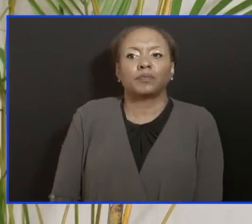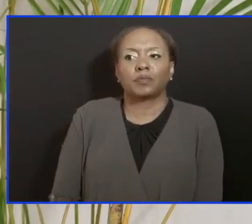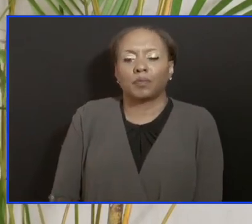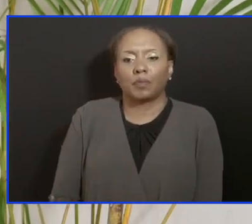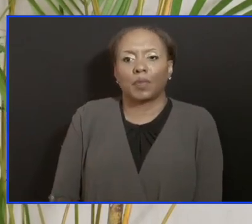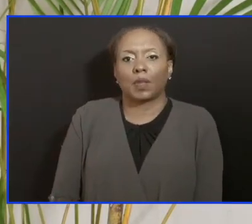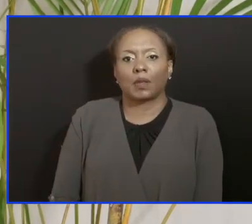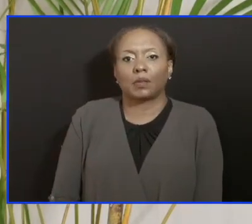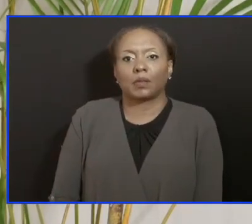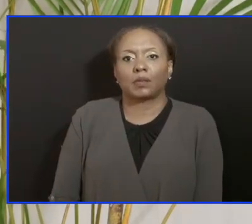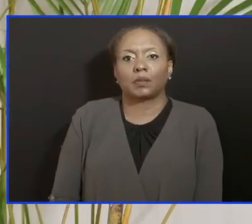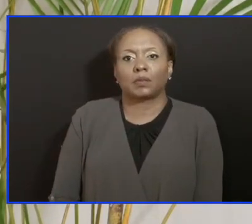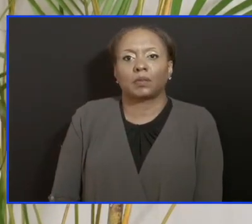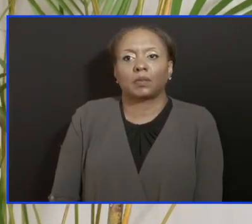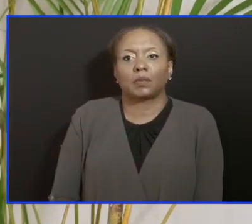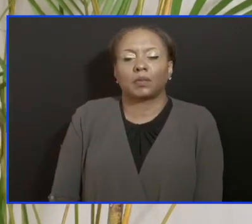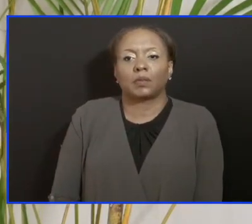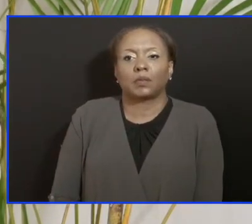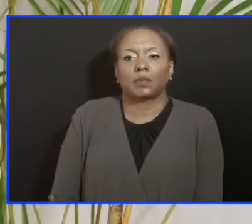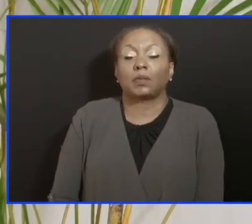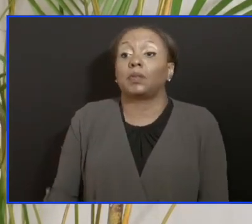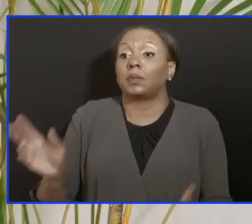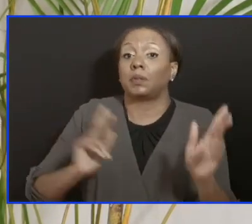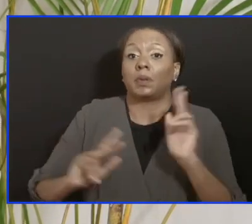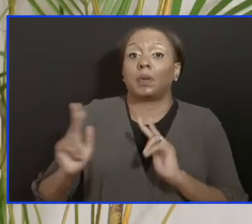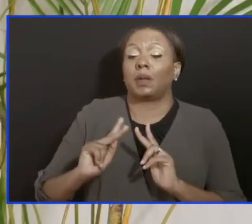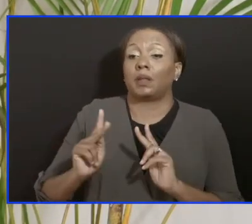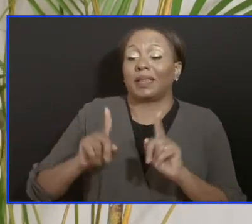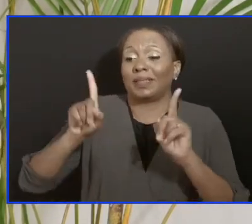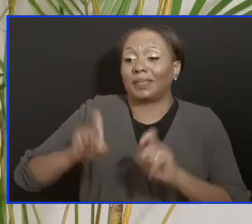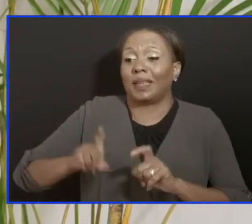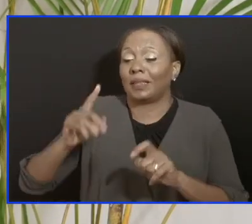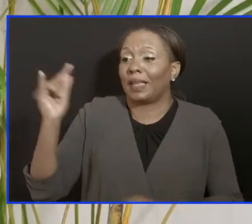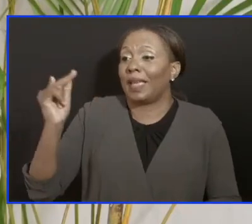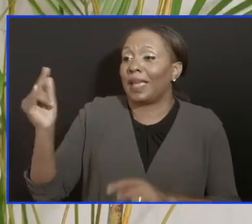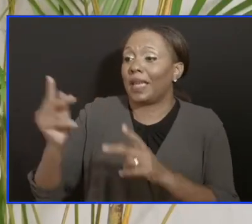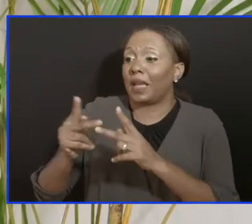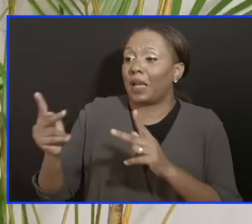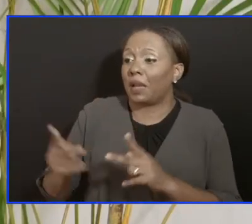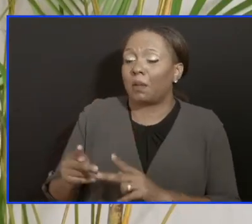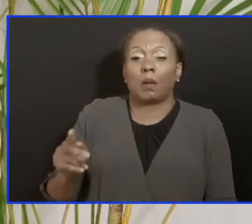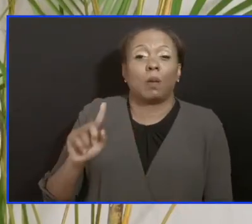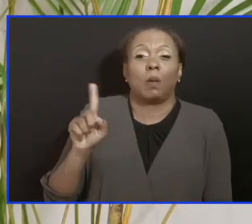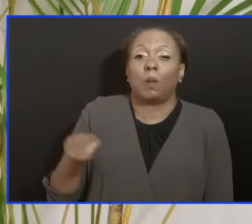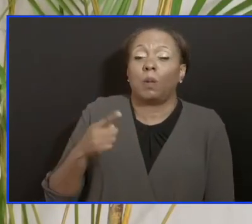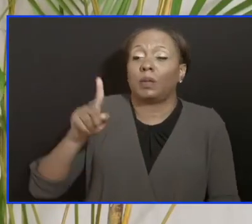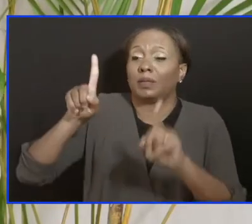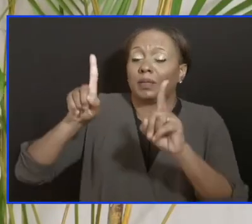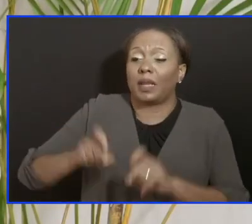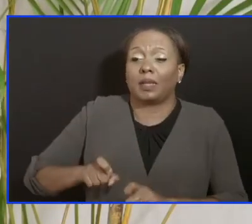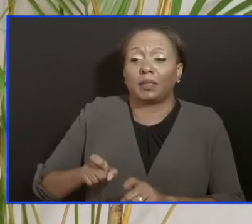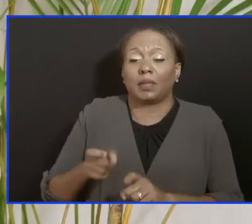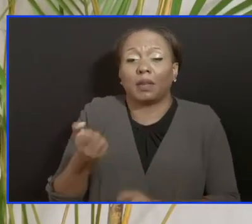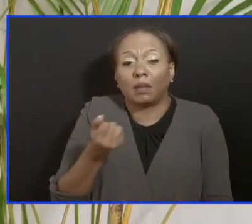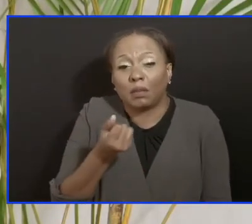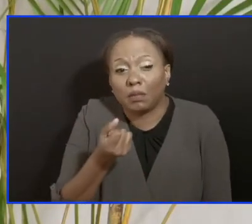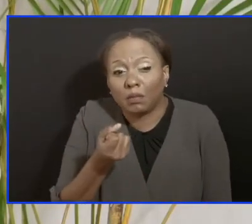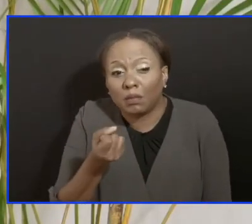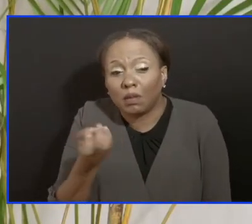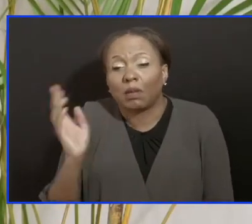were only testing between 50 and 70 persons per day outside of fully vaccinated travelers.